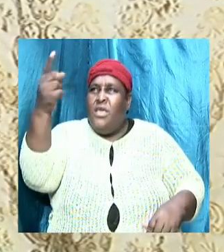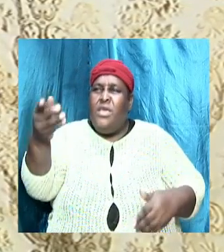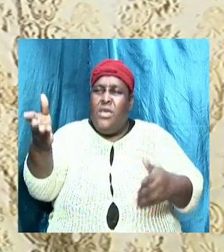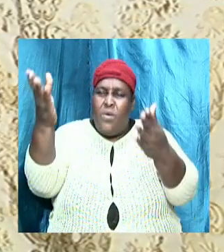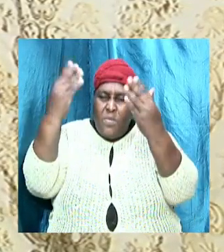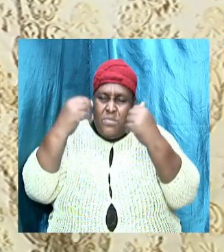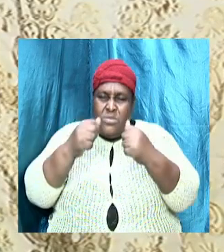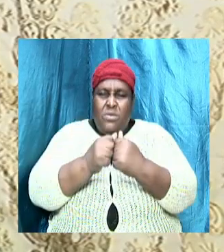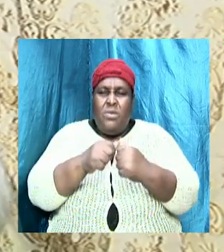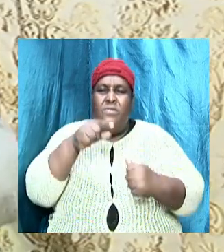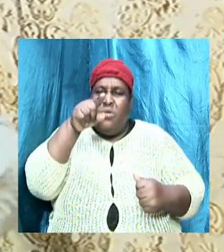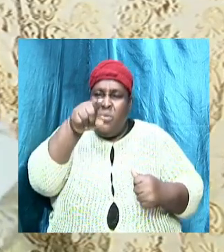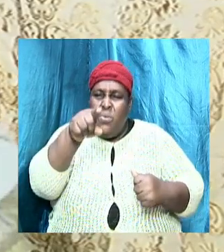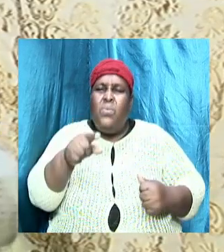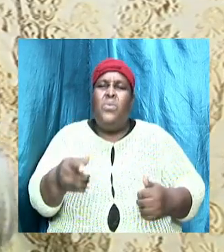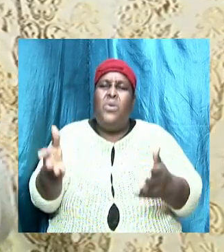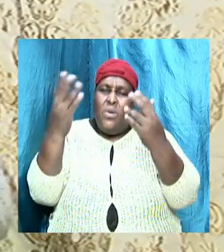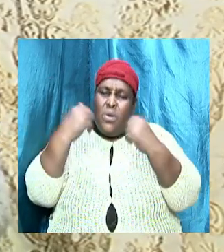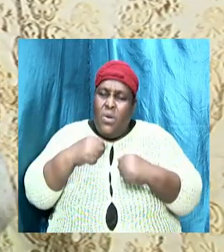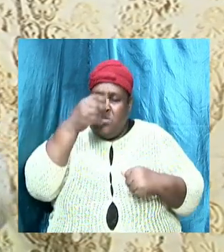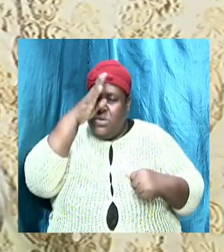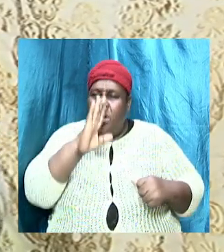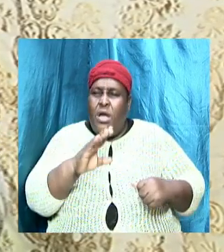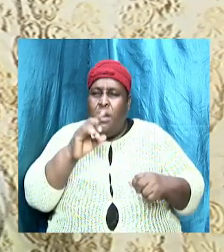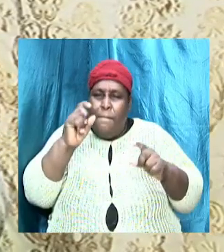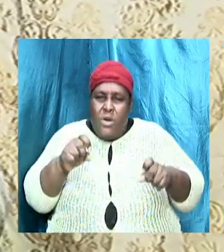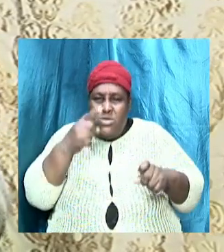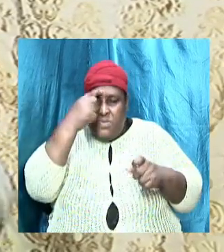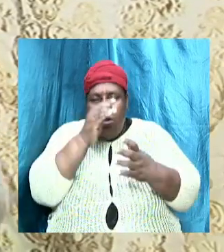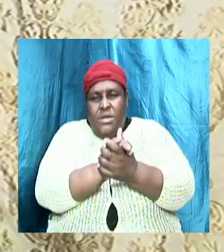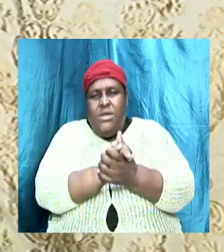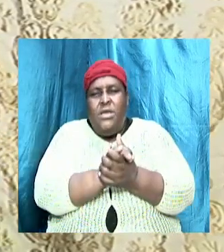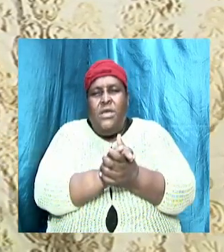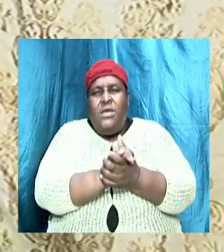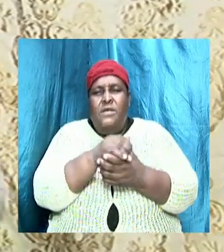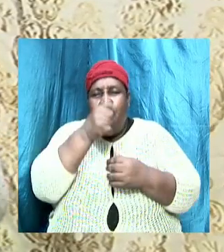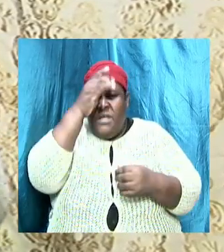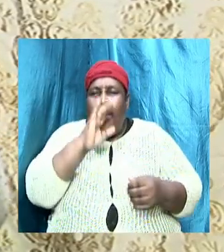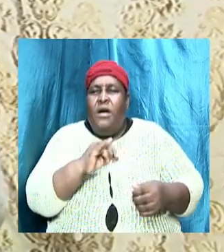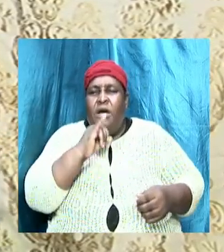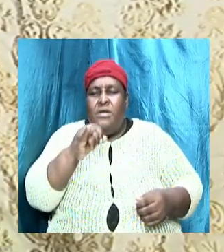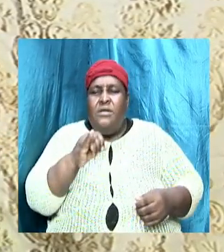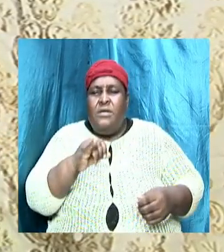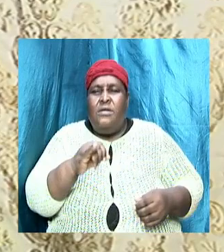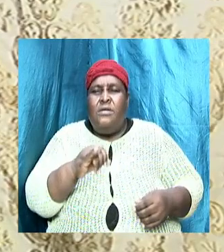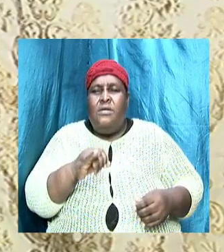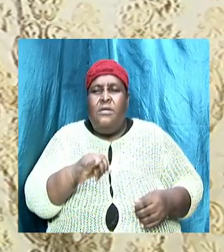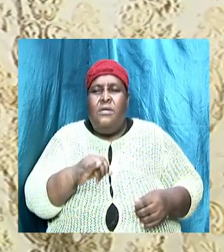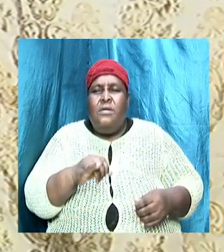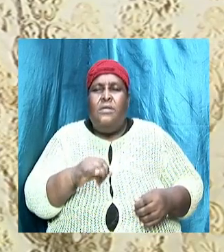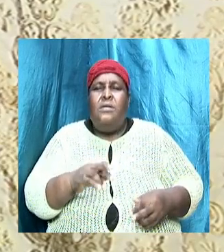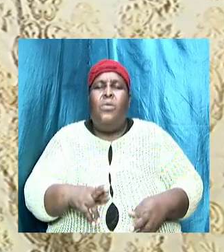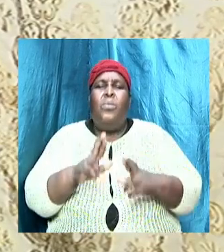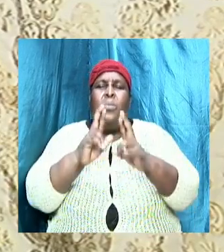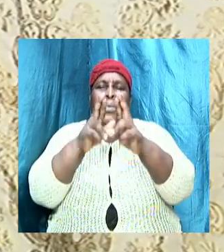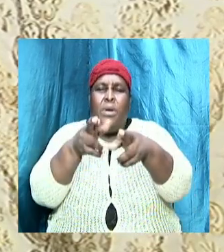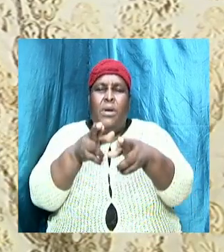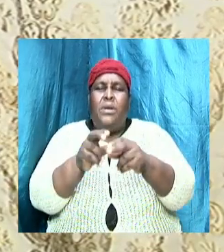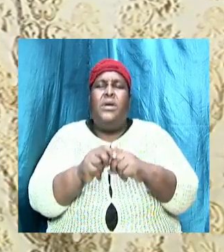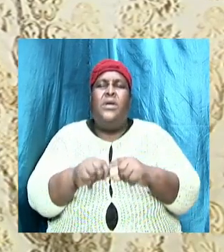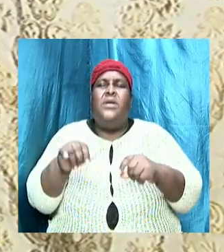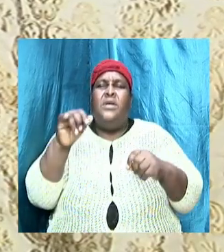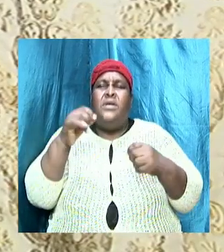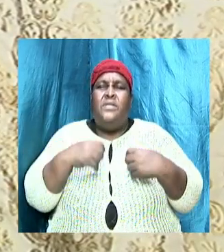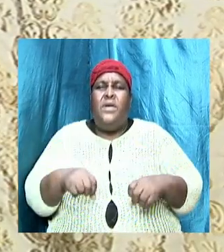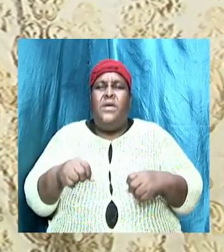God must believe that God is and that God is a rewarder of